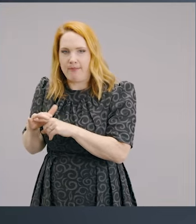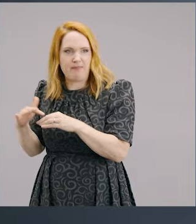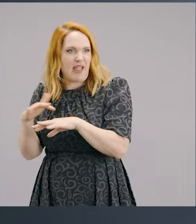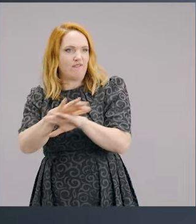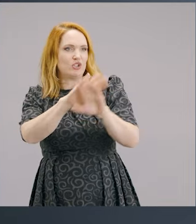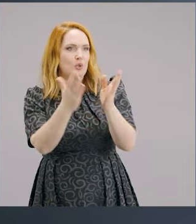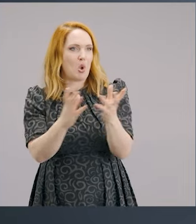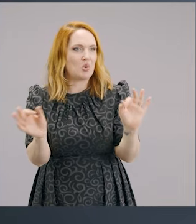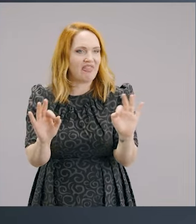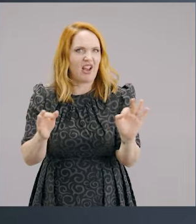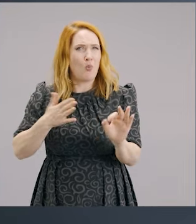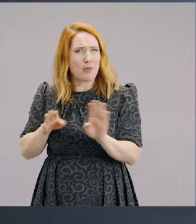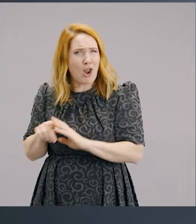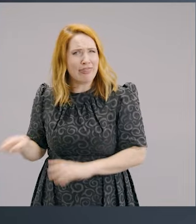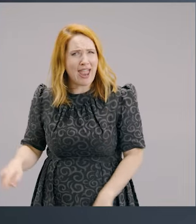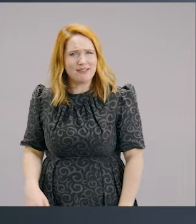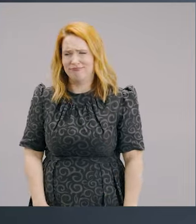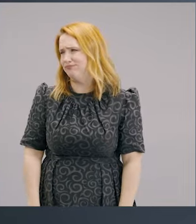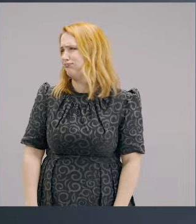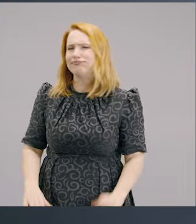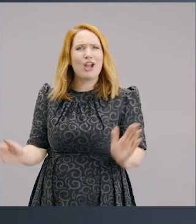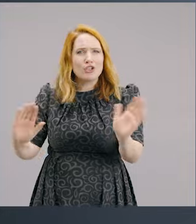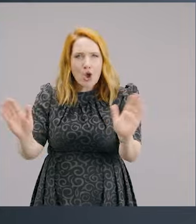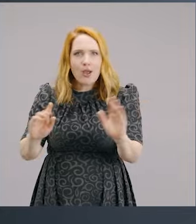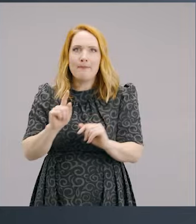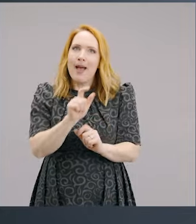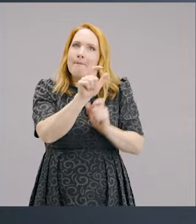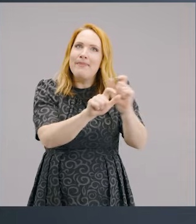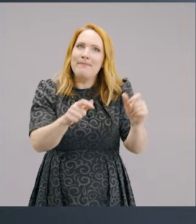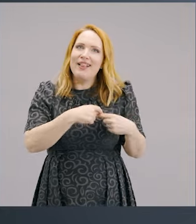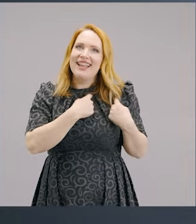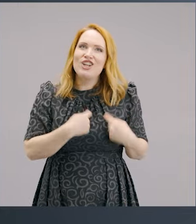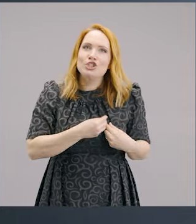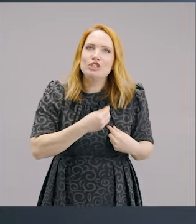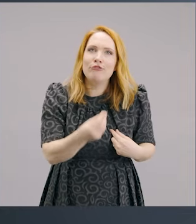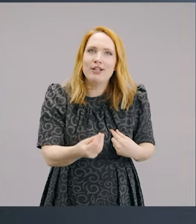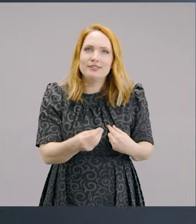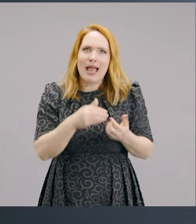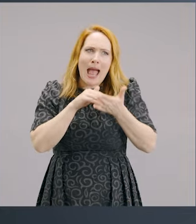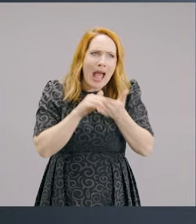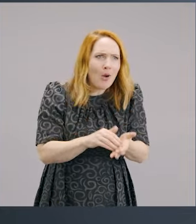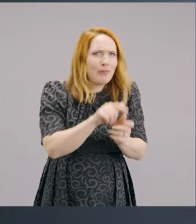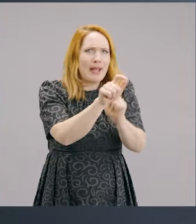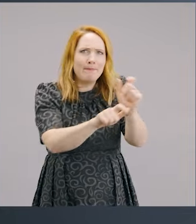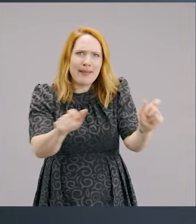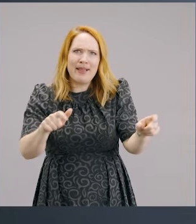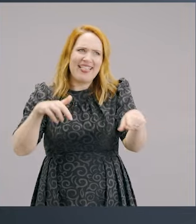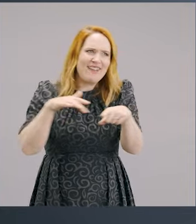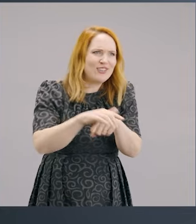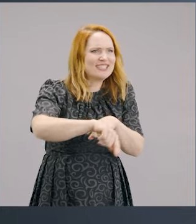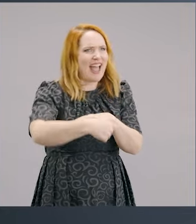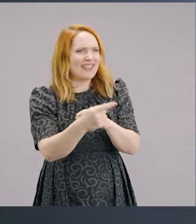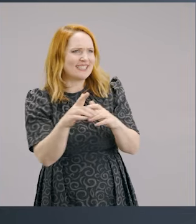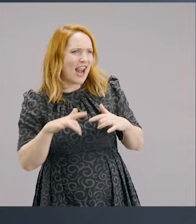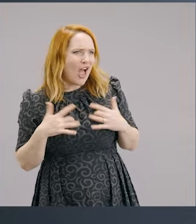world has not changed. Oh, to be like that. But people who are generous, people who help save people who